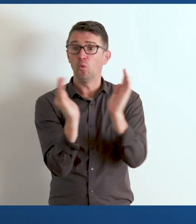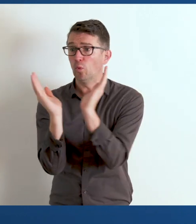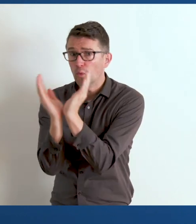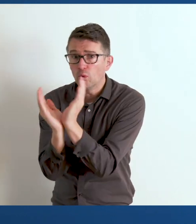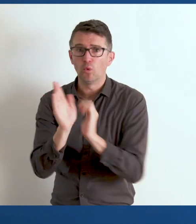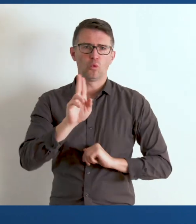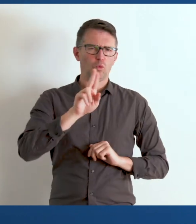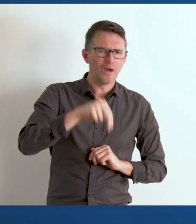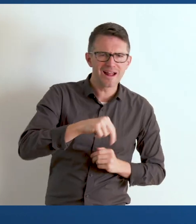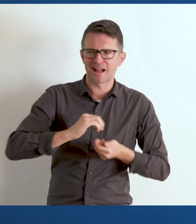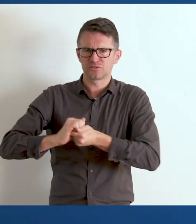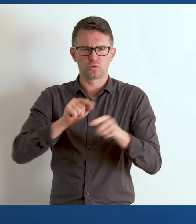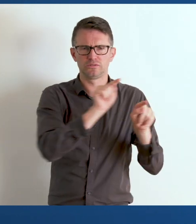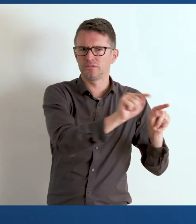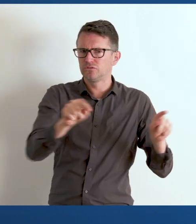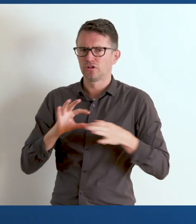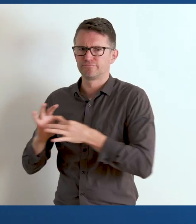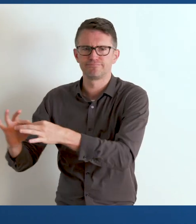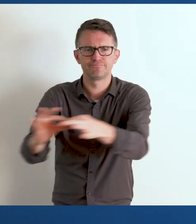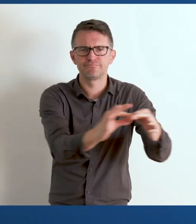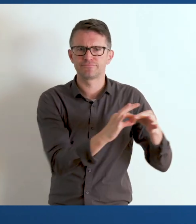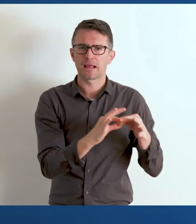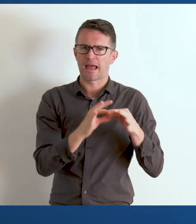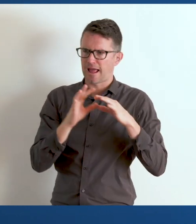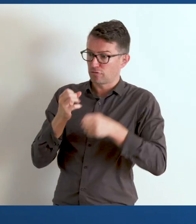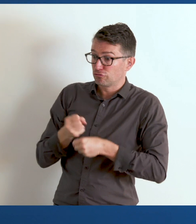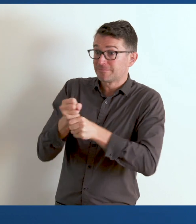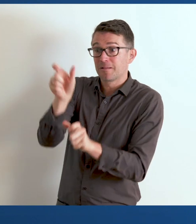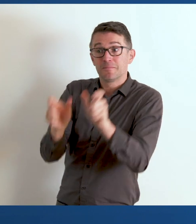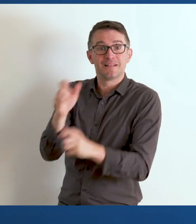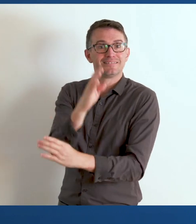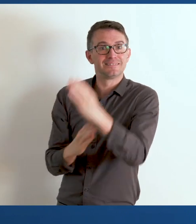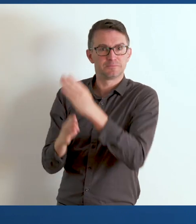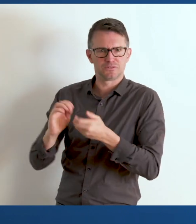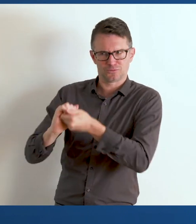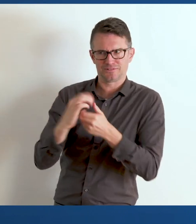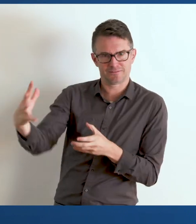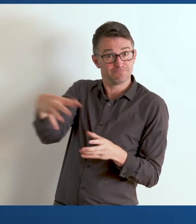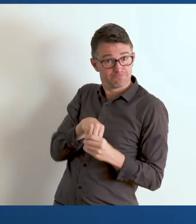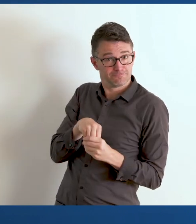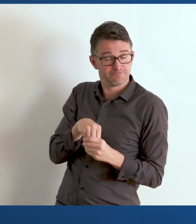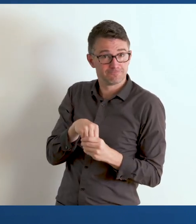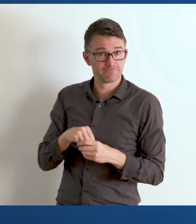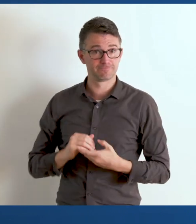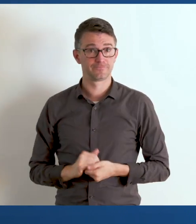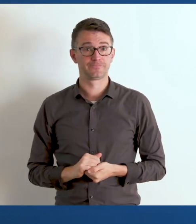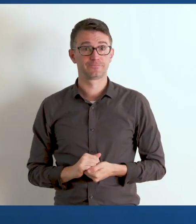and other development agencies, and, most importantly, representatives of disabled persons organizations.